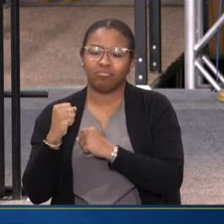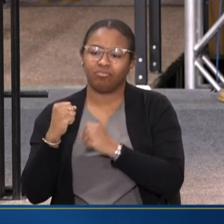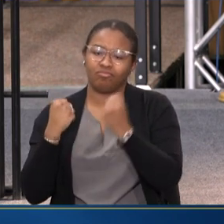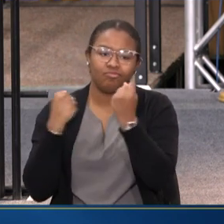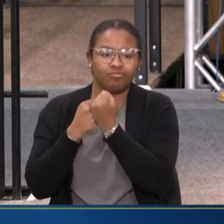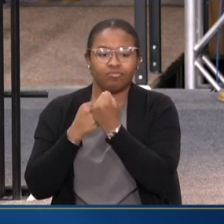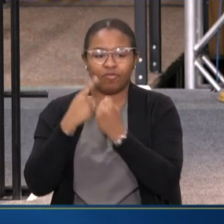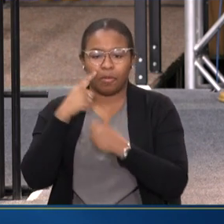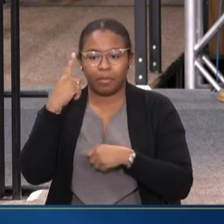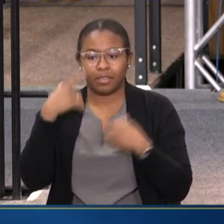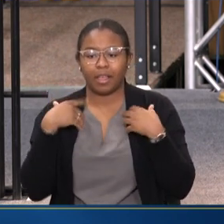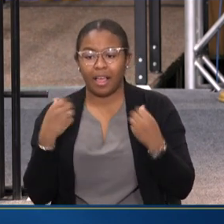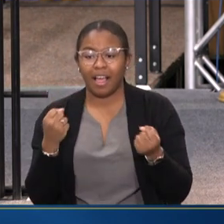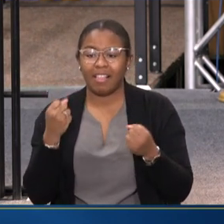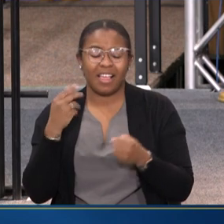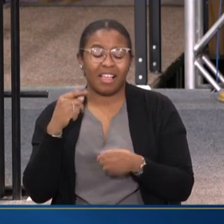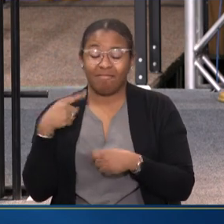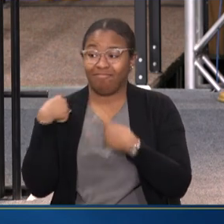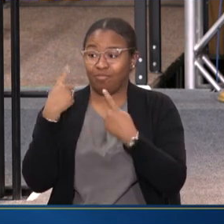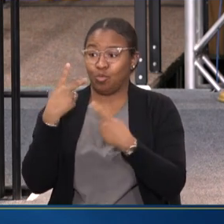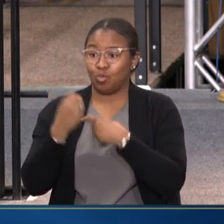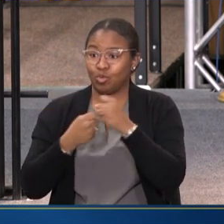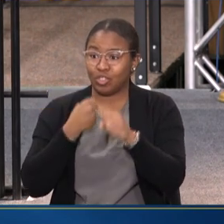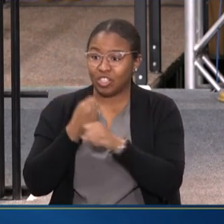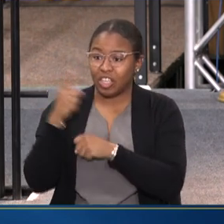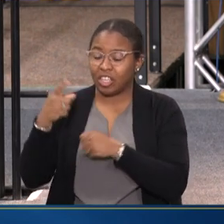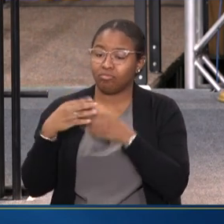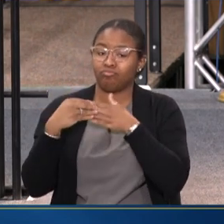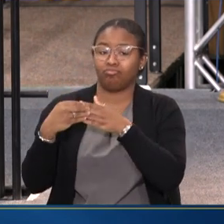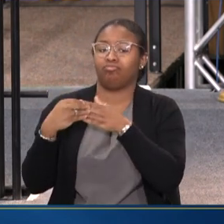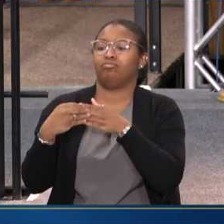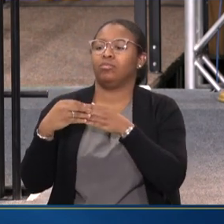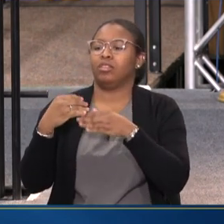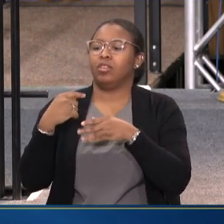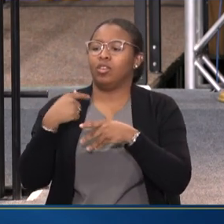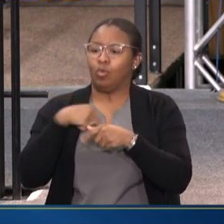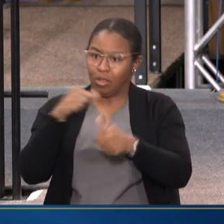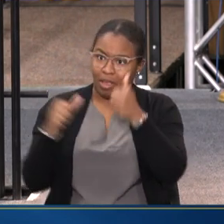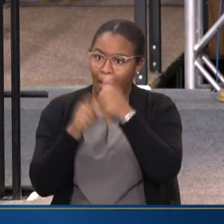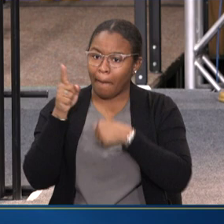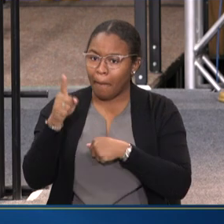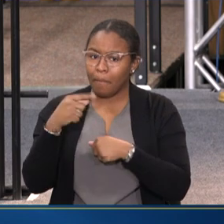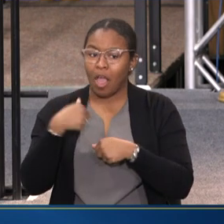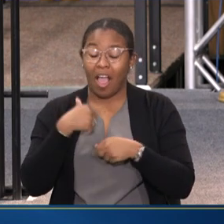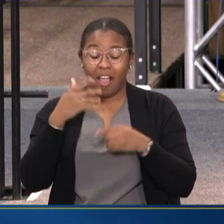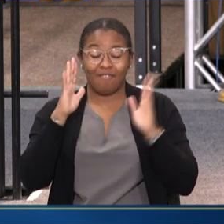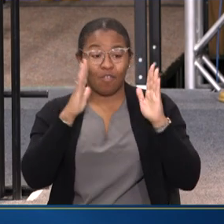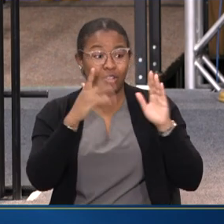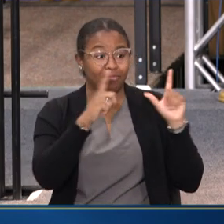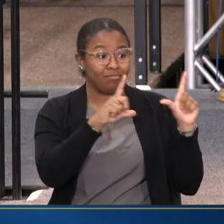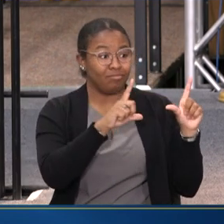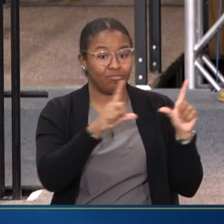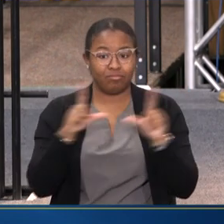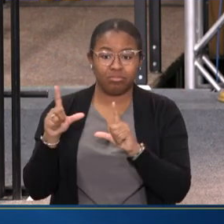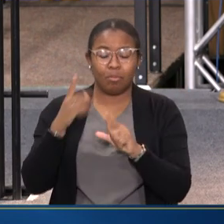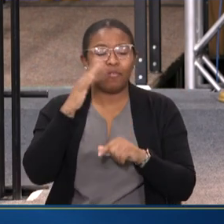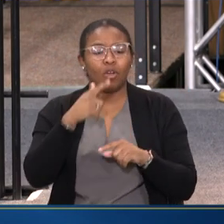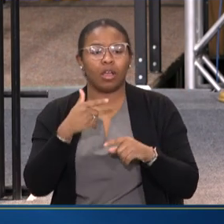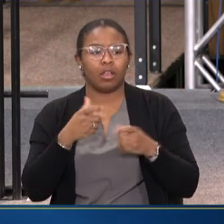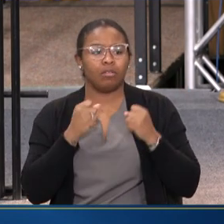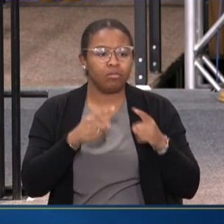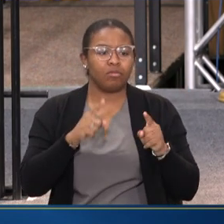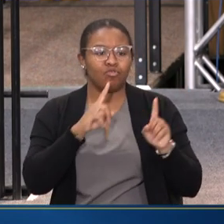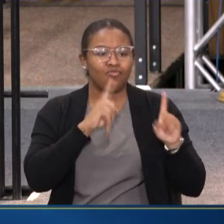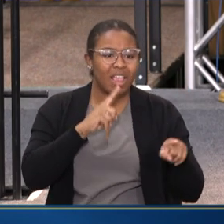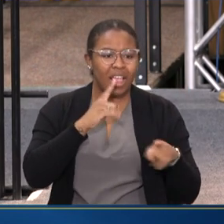mental health, and for the past two years under his leadership, the department's focus has shifted from one of reactive illness